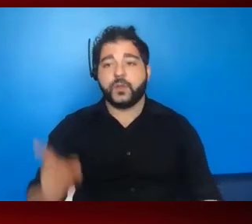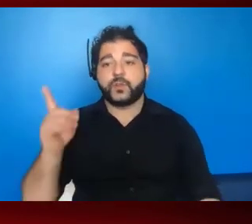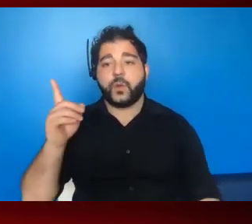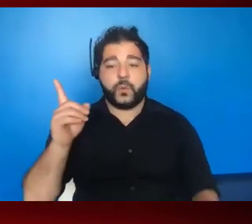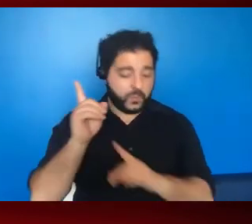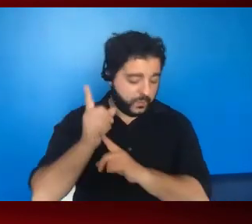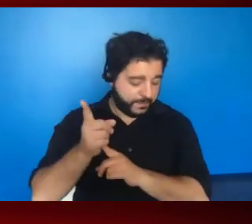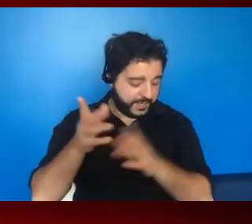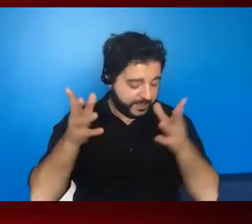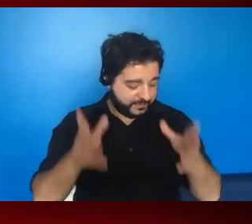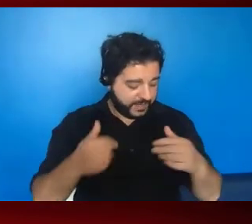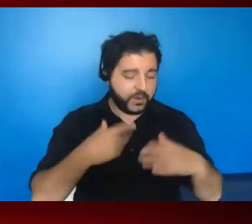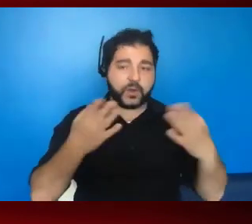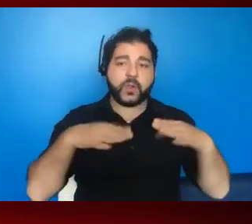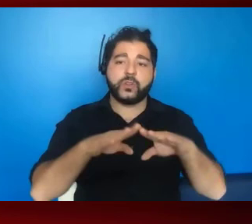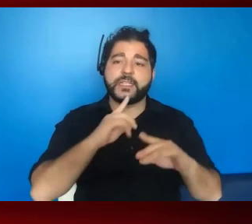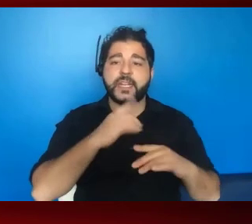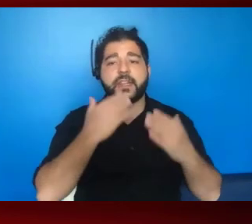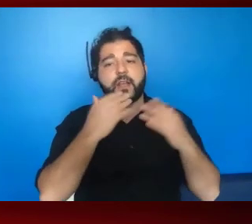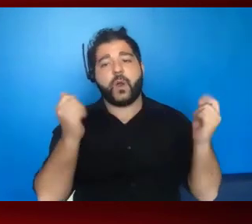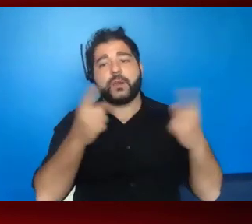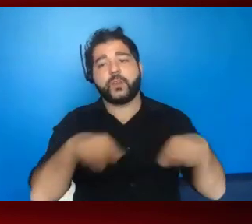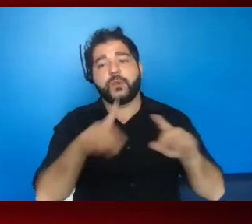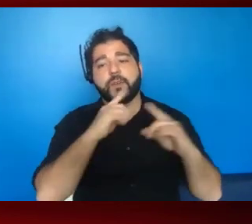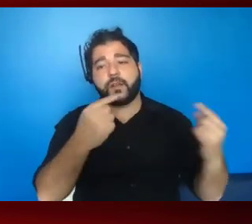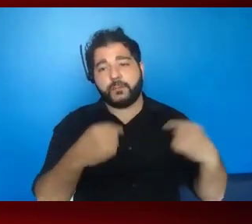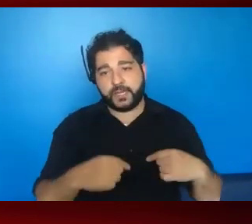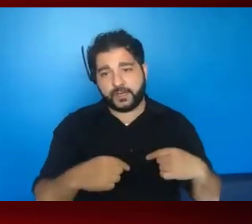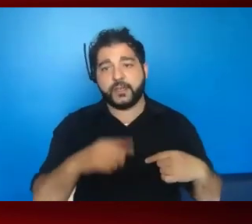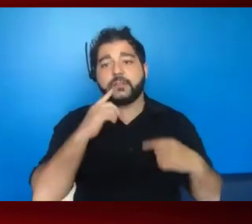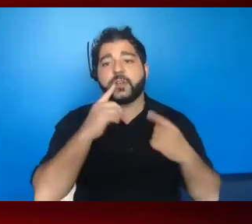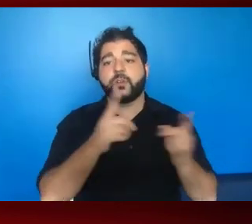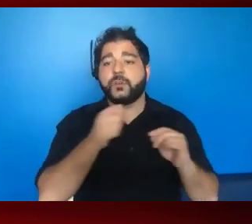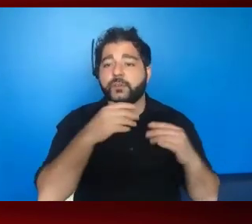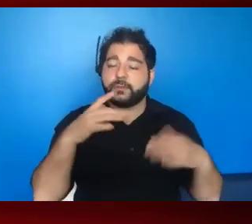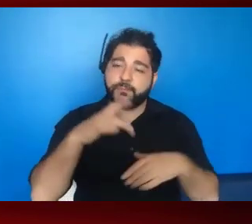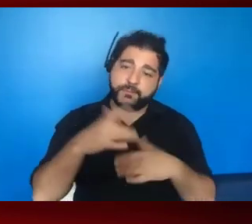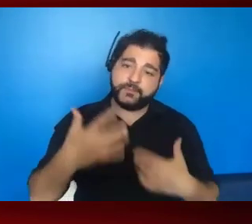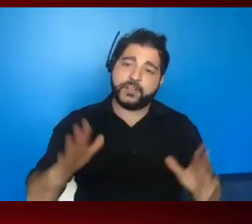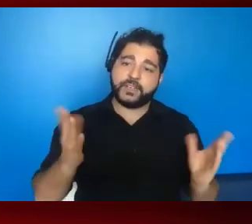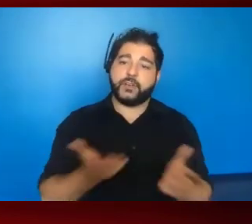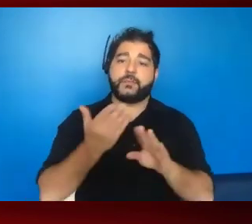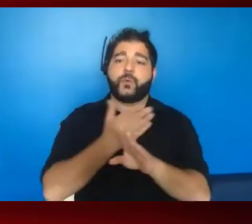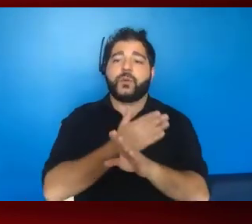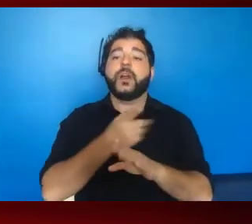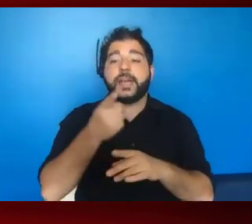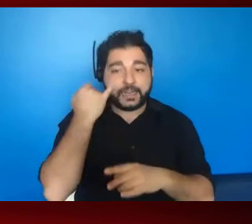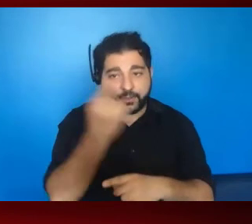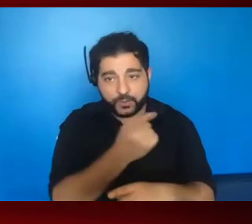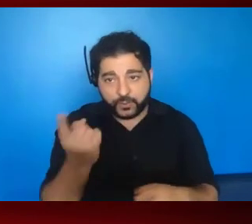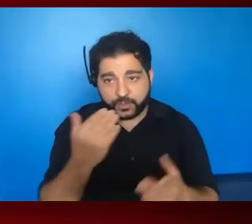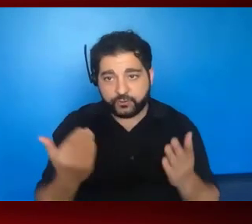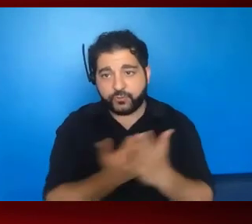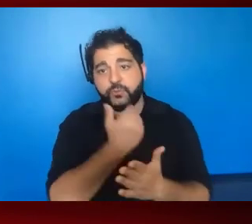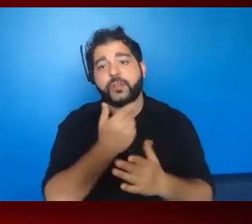I'll close by saying with, we thank you all for being here. Those of you who've been here before and those of you who are new, this